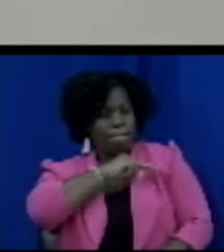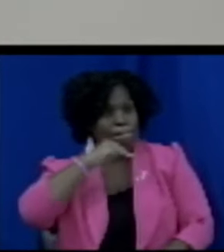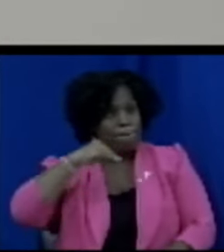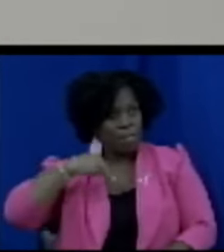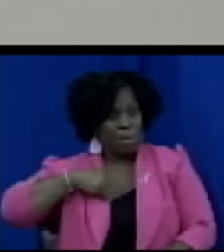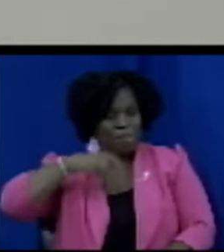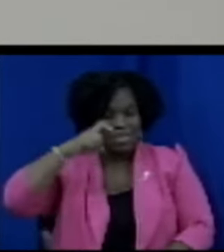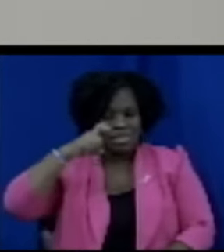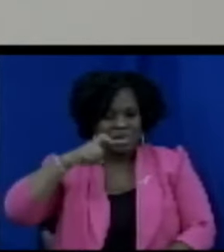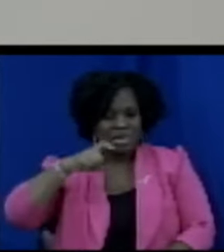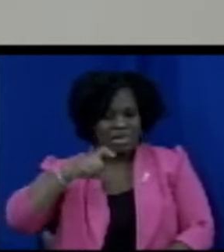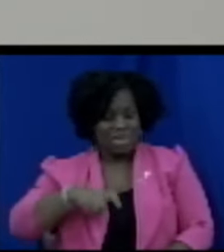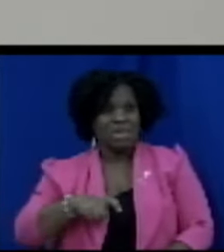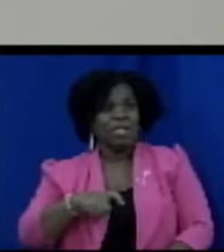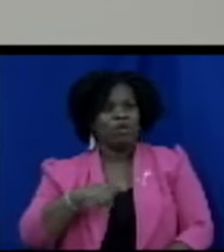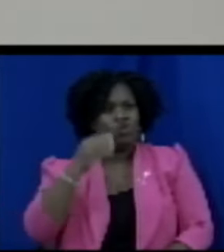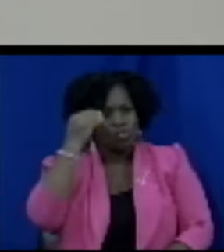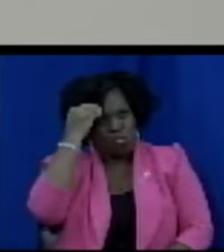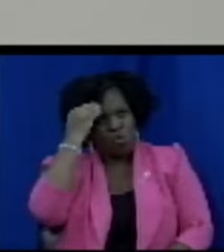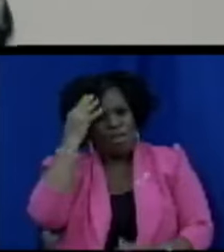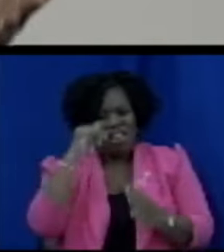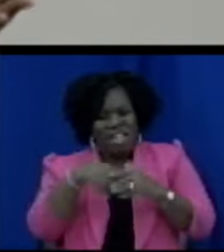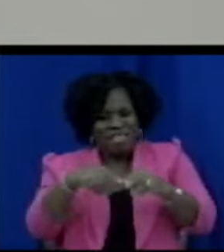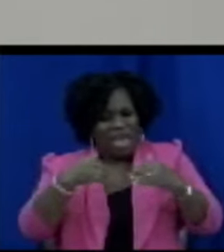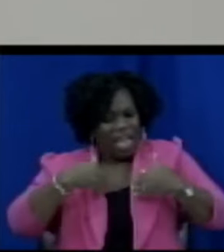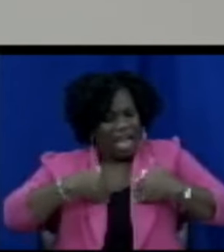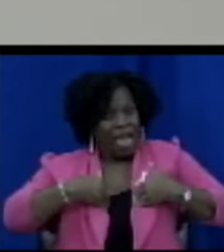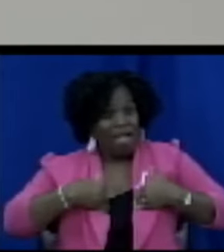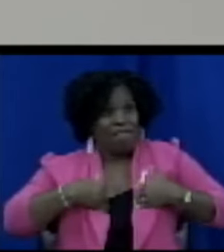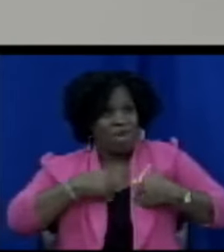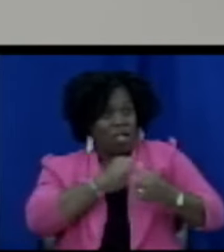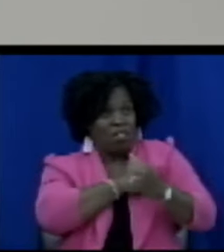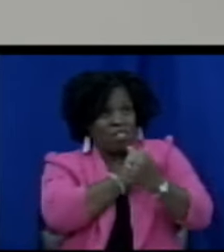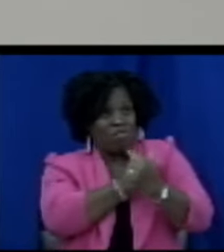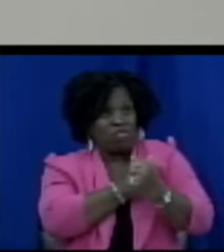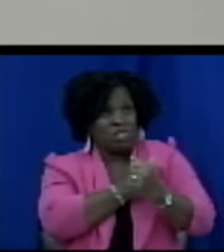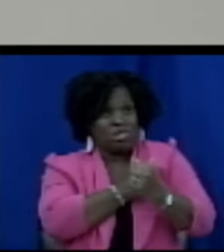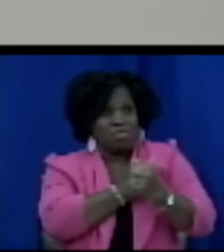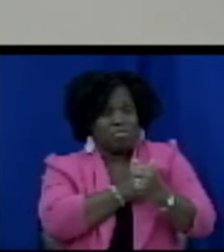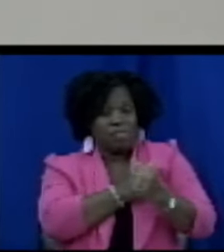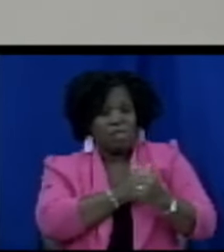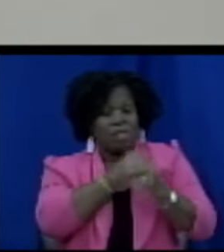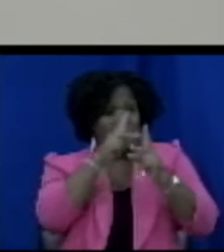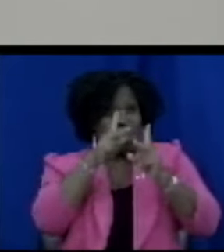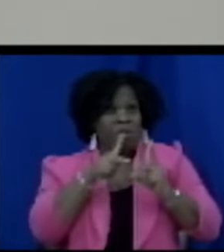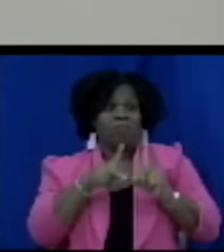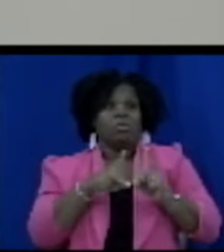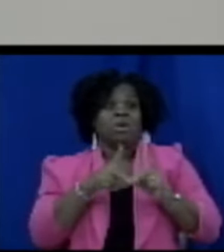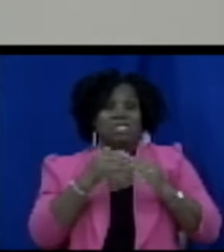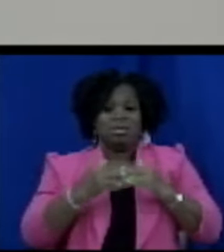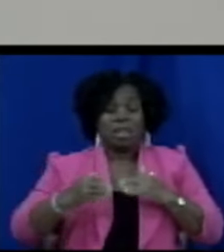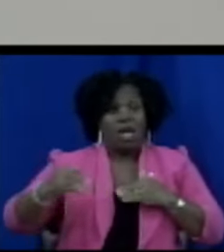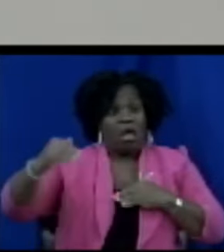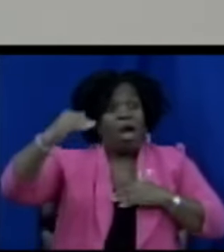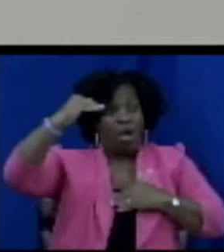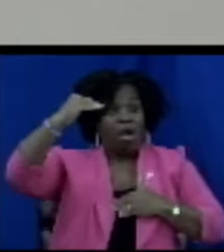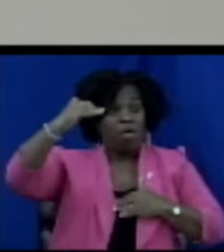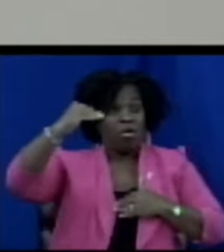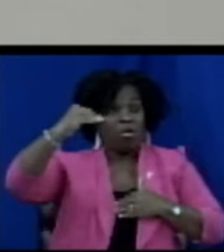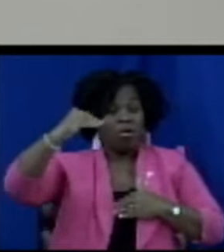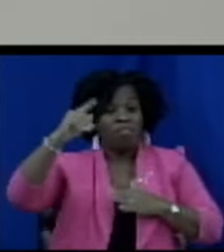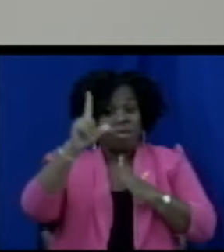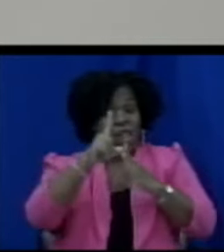as such they will be held to a certain standard a very high standard as well because we understand the legislation is meant to protect